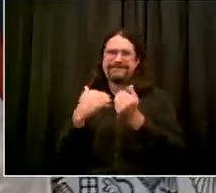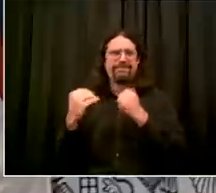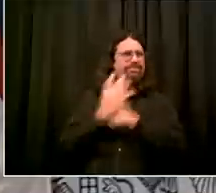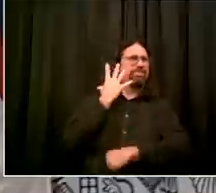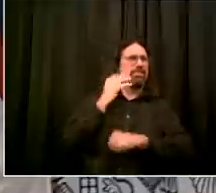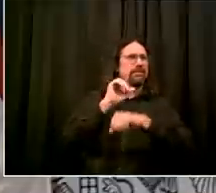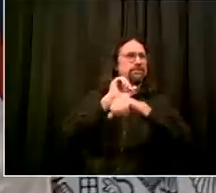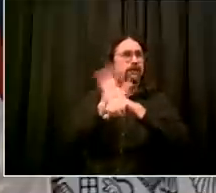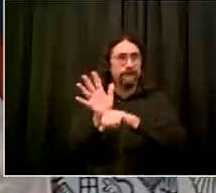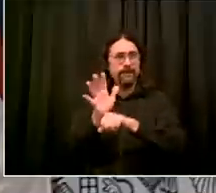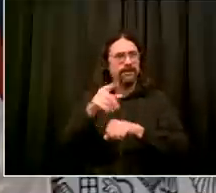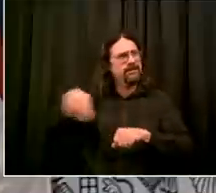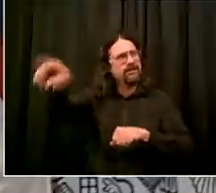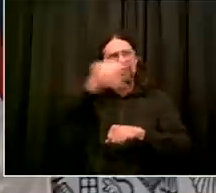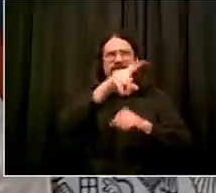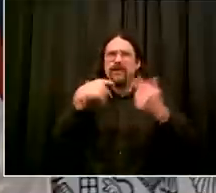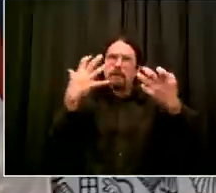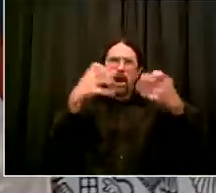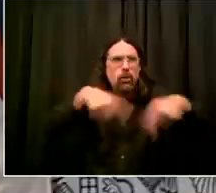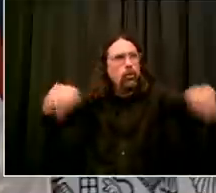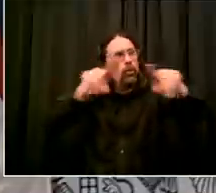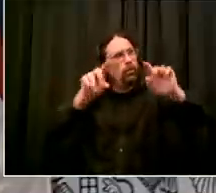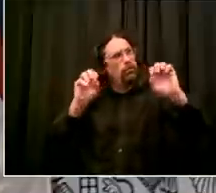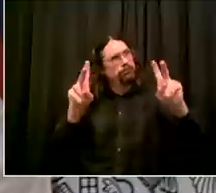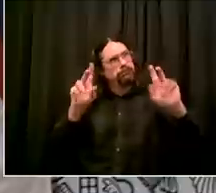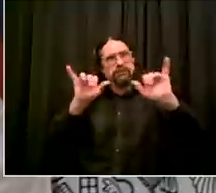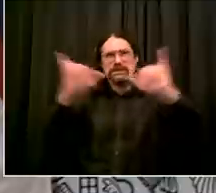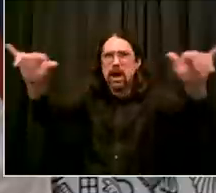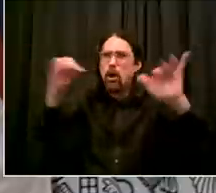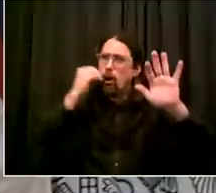the next is rich lamb from wcbs 880